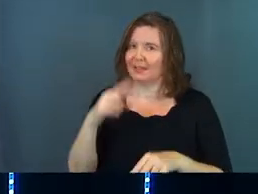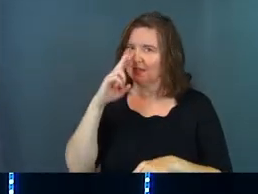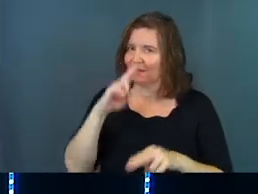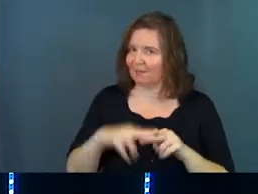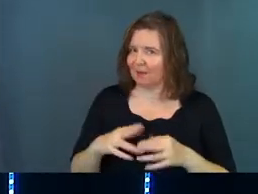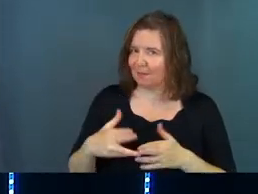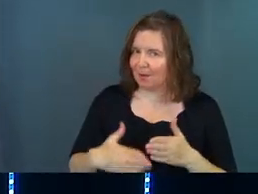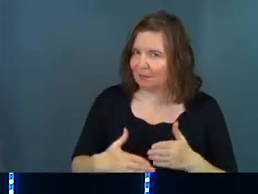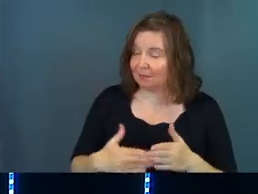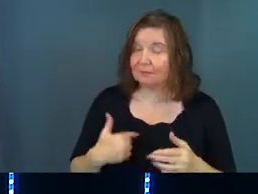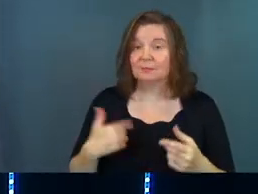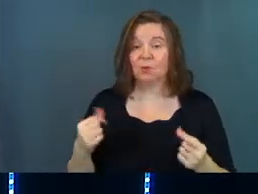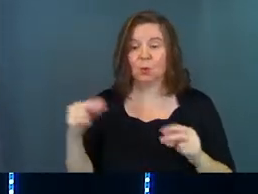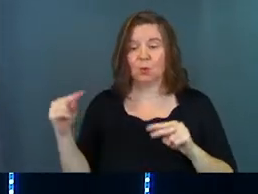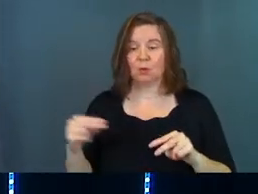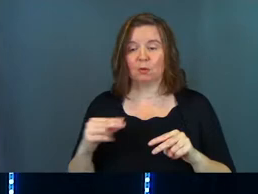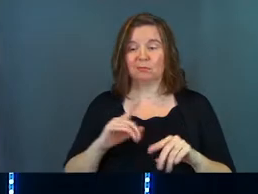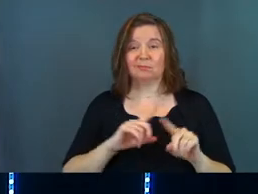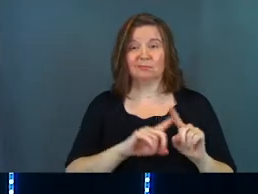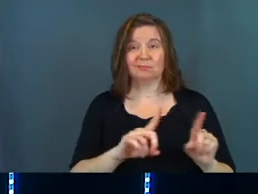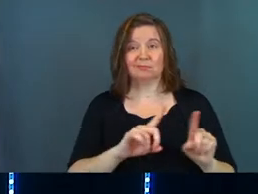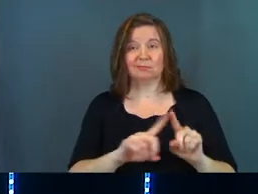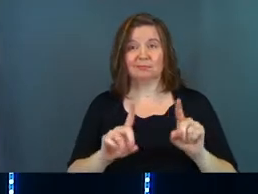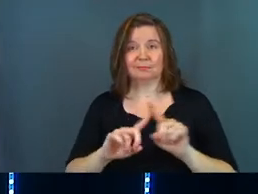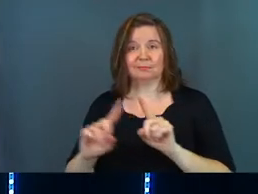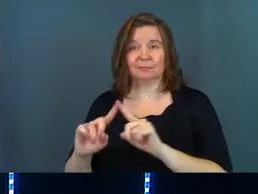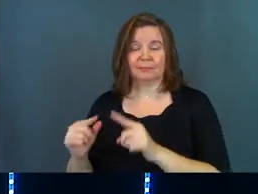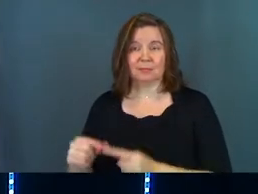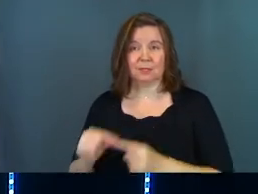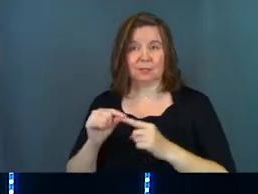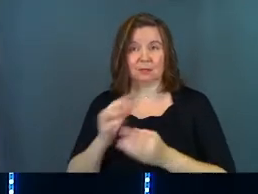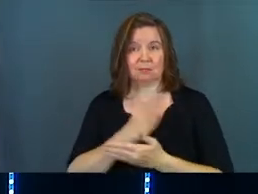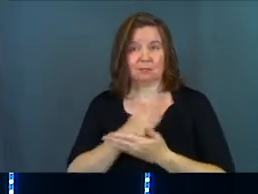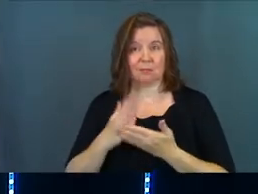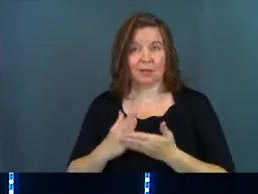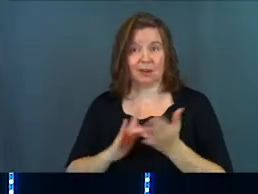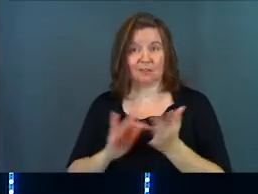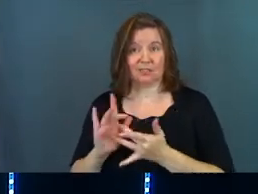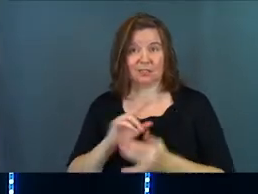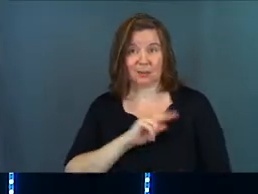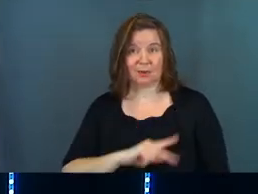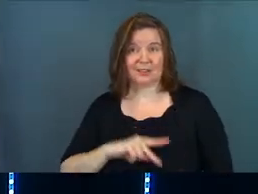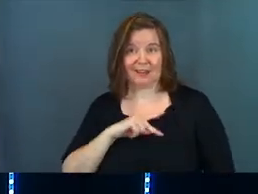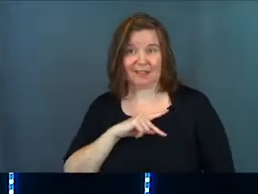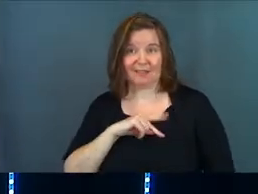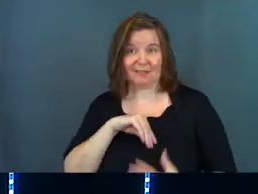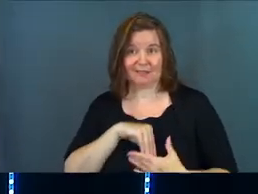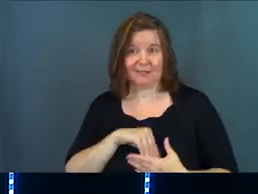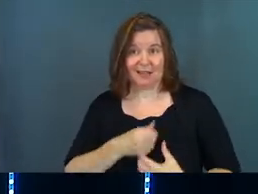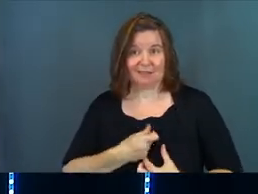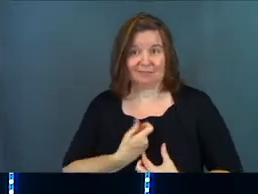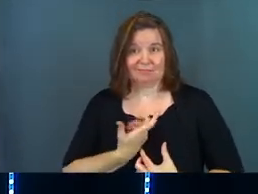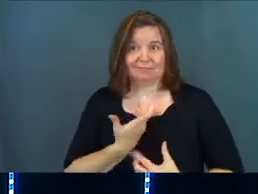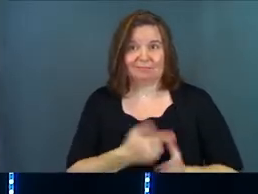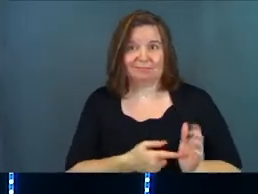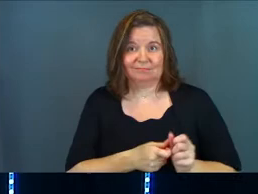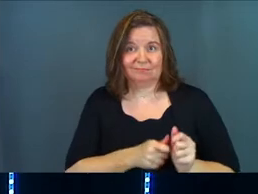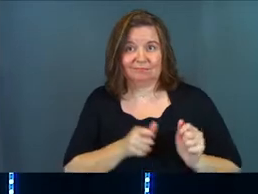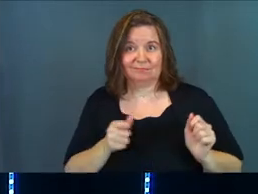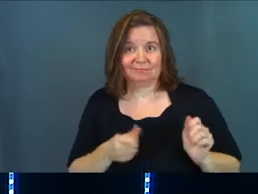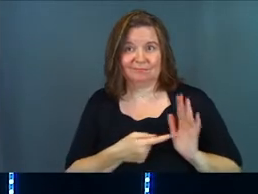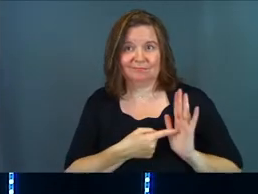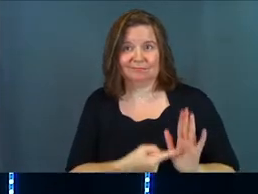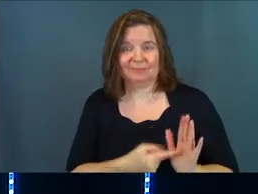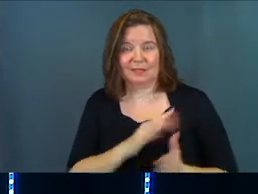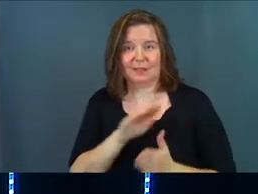fun part, is we're going to look at all the different unique aspects of Jesus' personality that come out in the midst